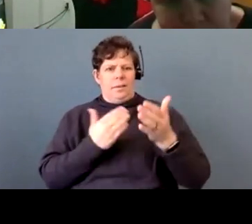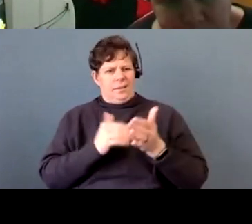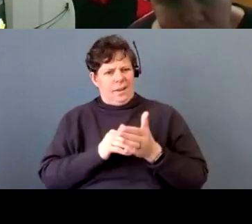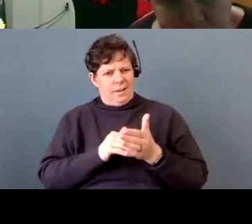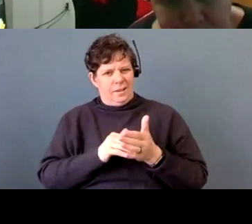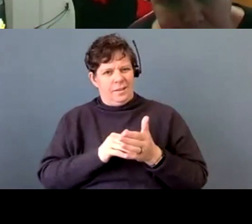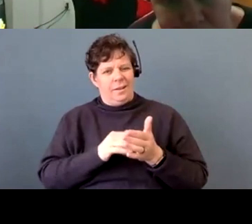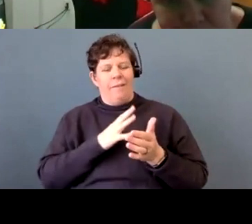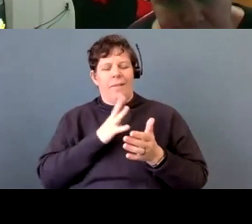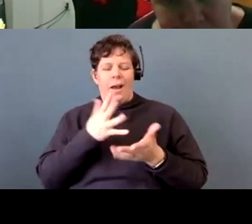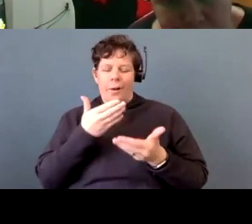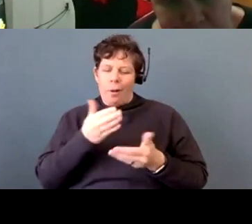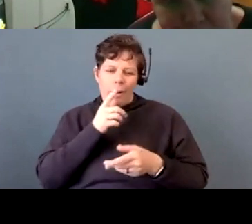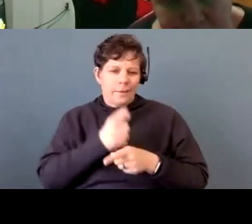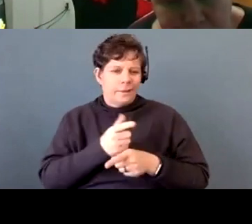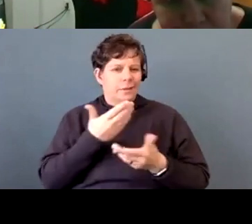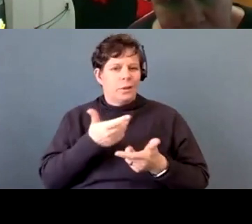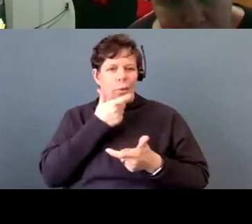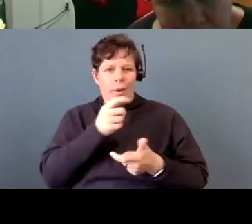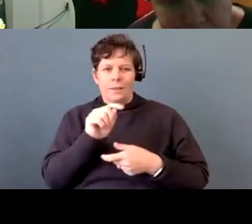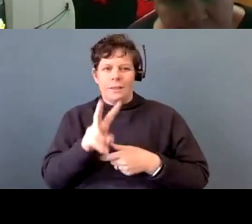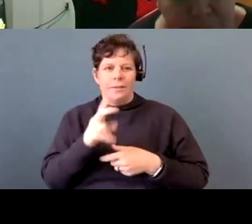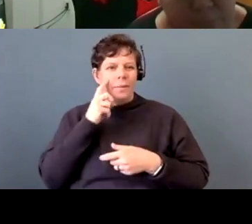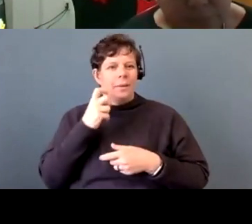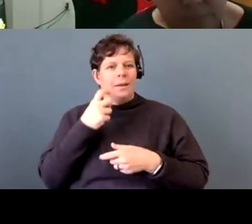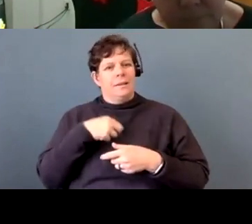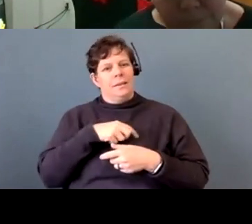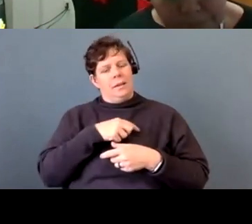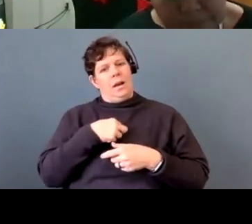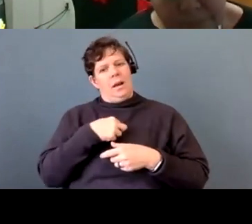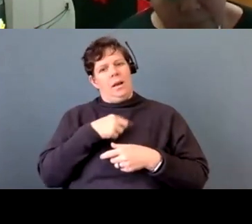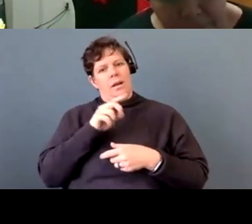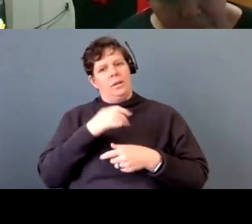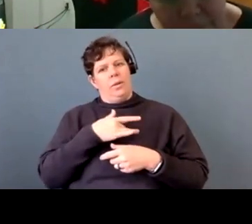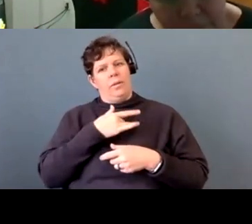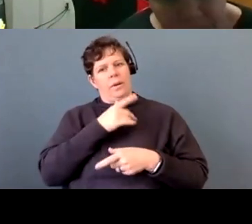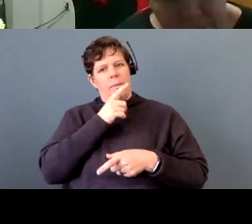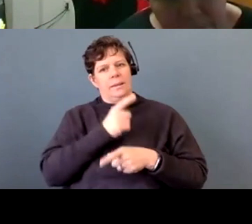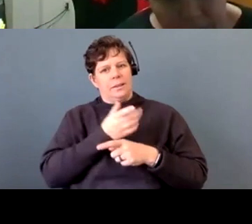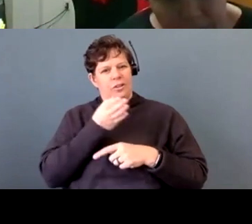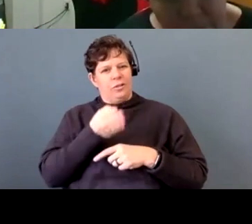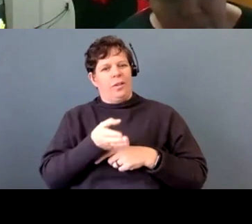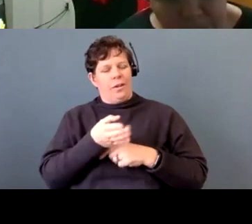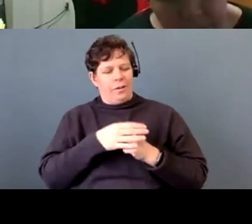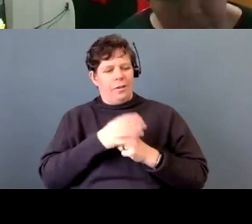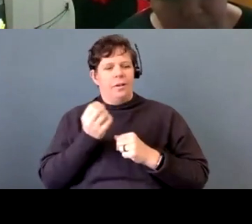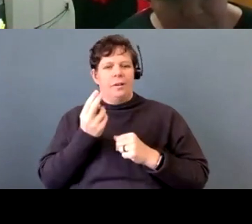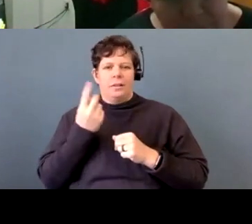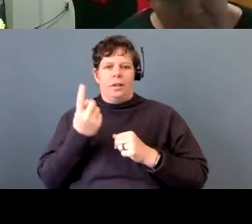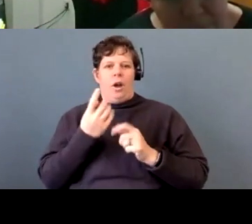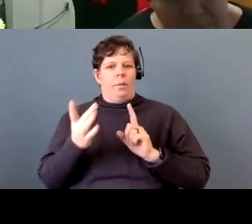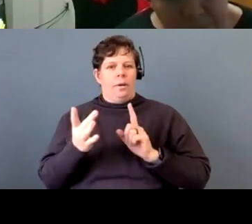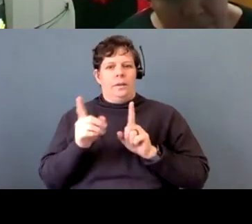ahead, sister, watch TV then, because I really do feel that it's her and that she is always with me. And